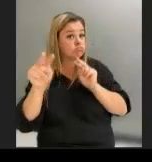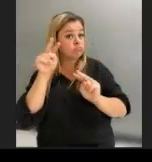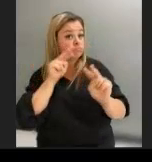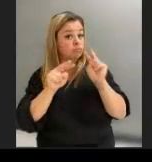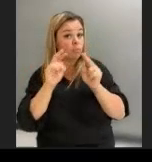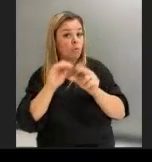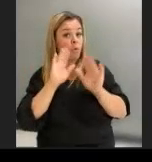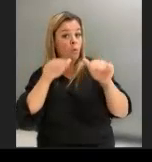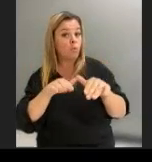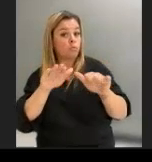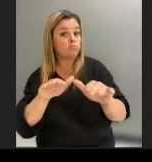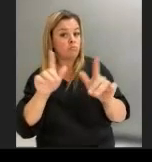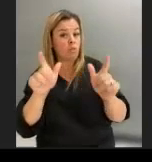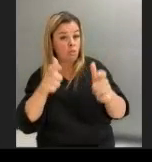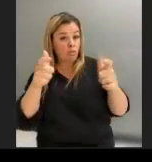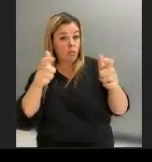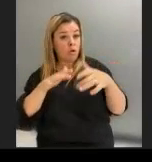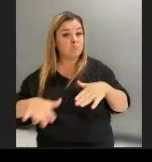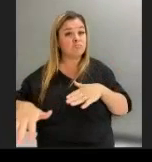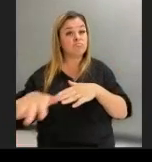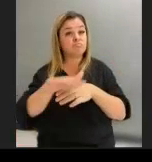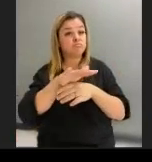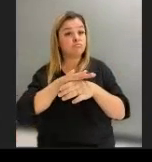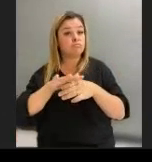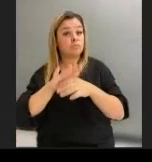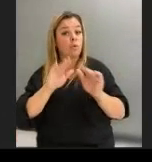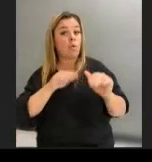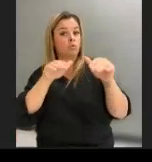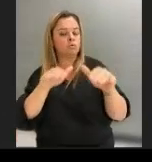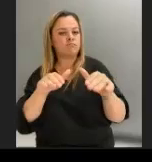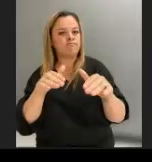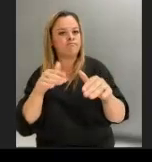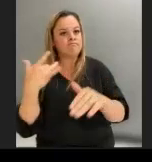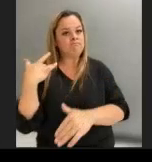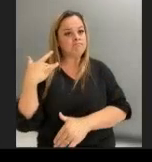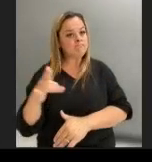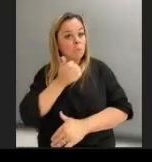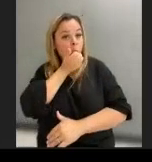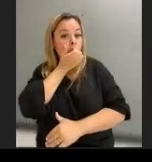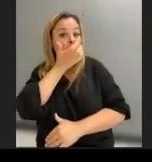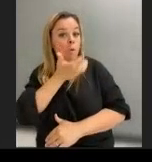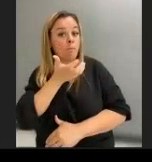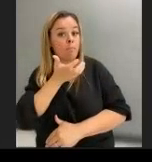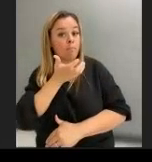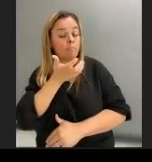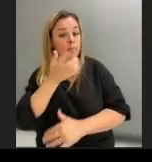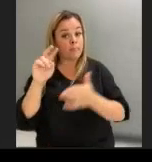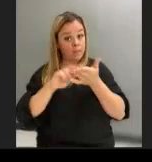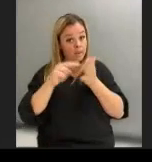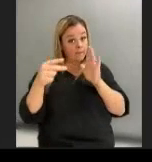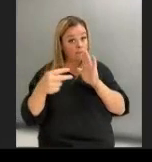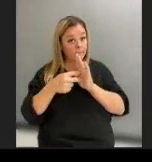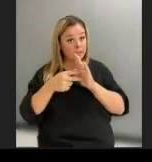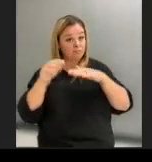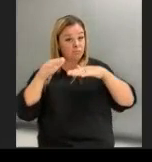in large areas of the ocean, they've warmed up. And what that means is the